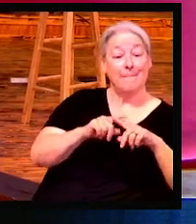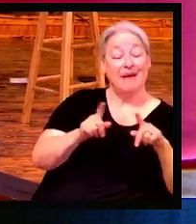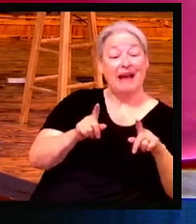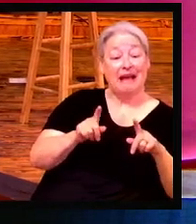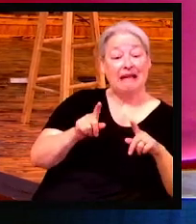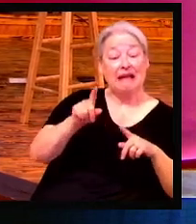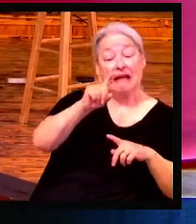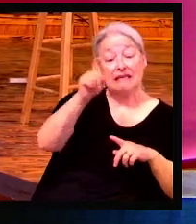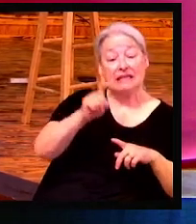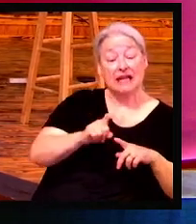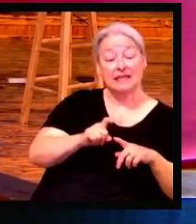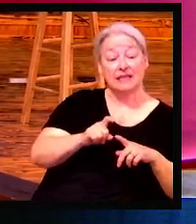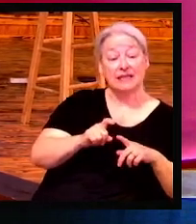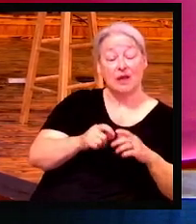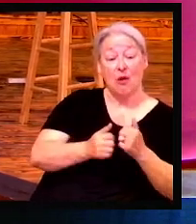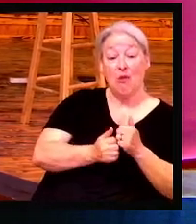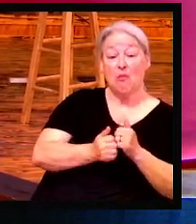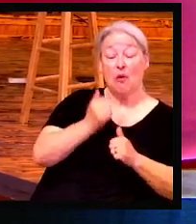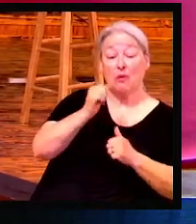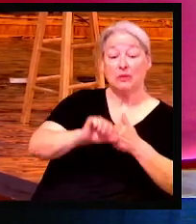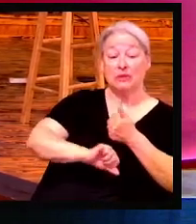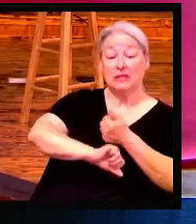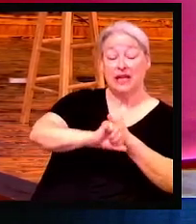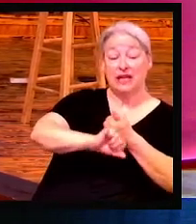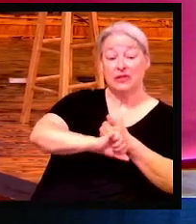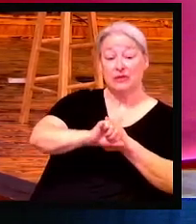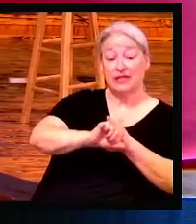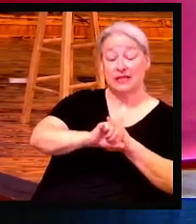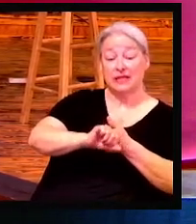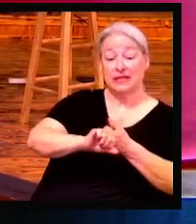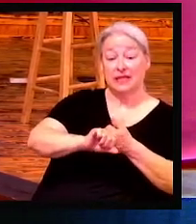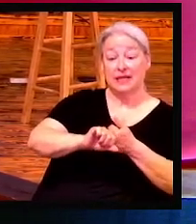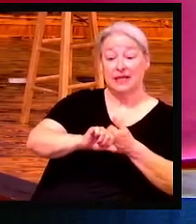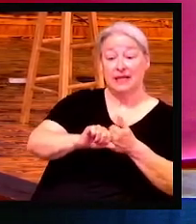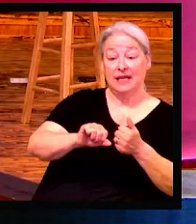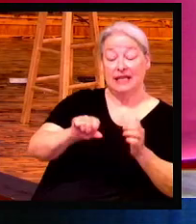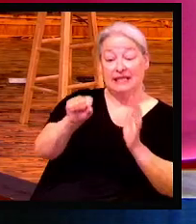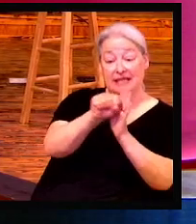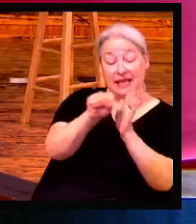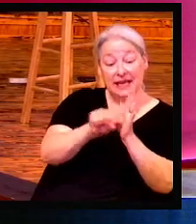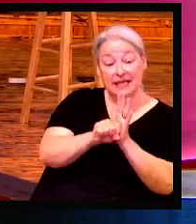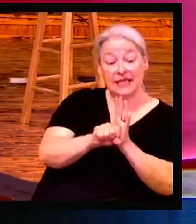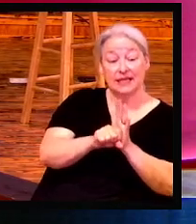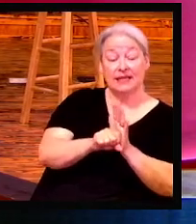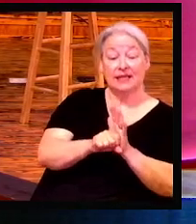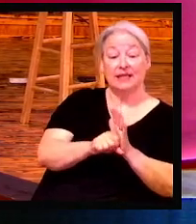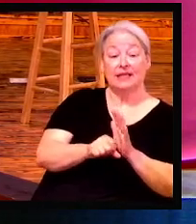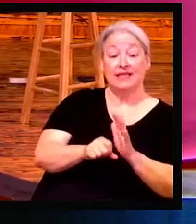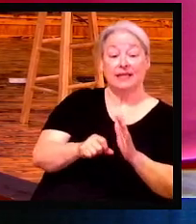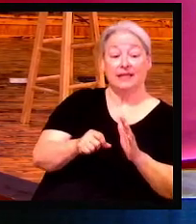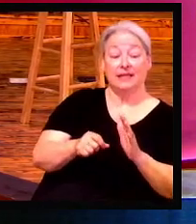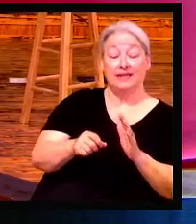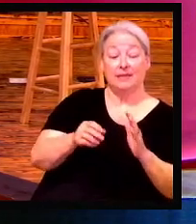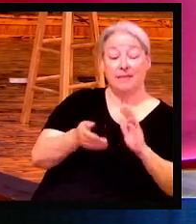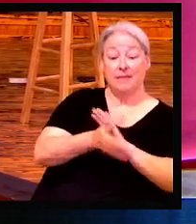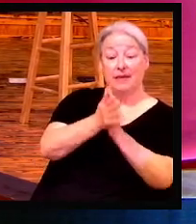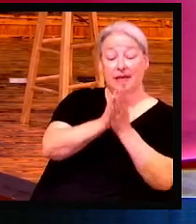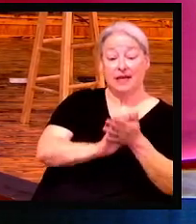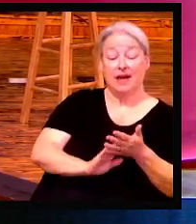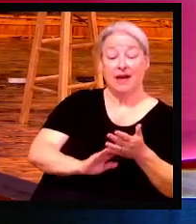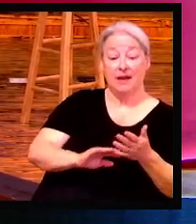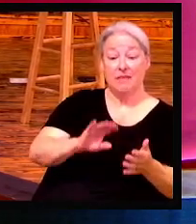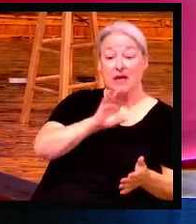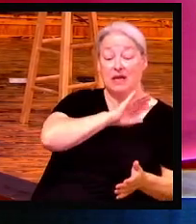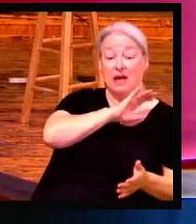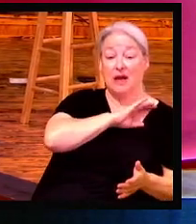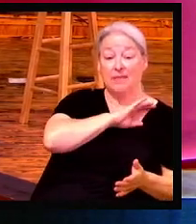The memorial, Texas, California, and Florida. Anyway, at the scripture on the memorial, it says, The wicked flee when